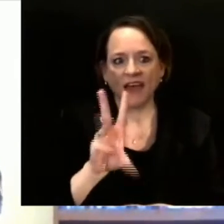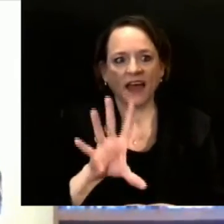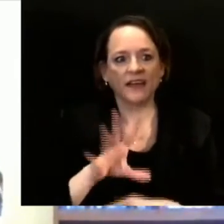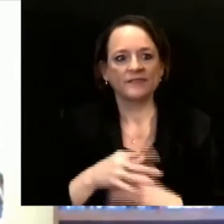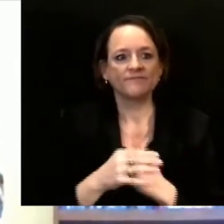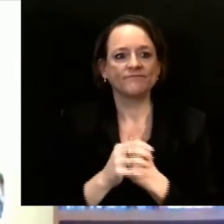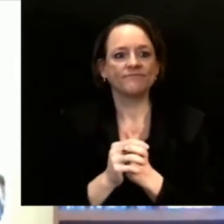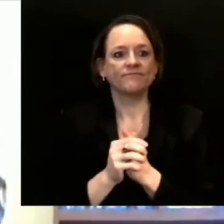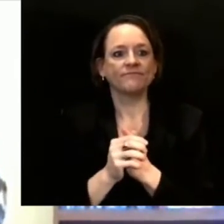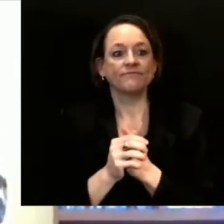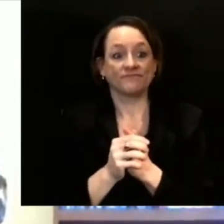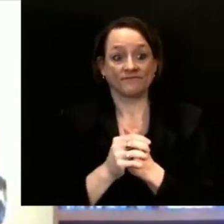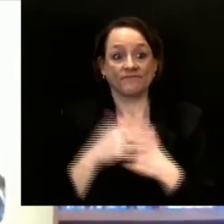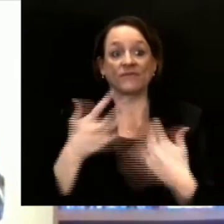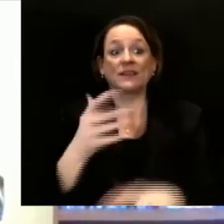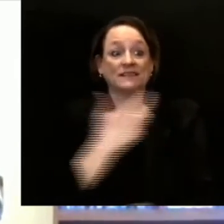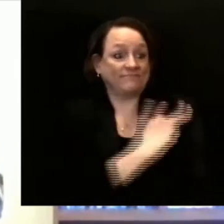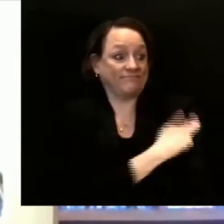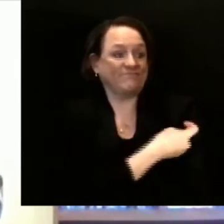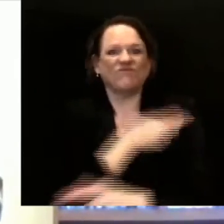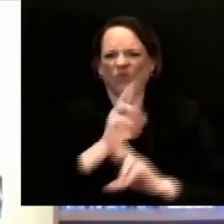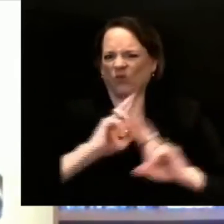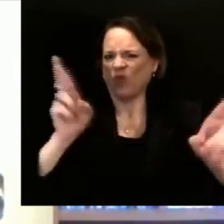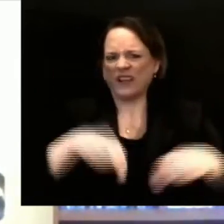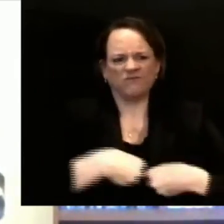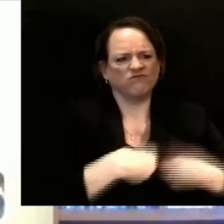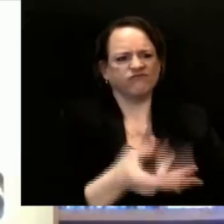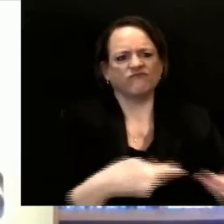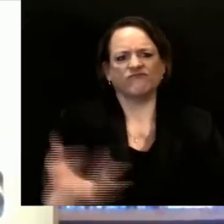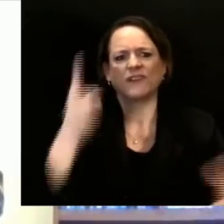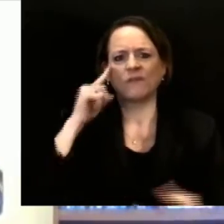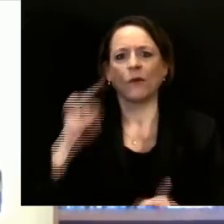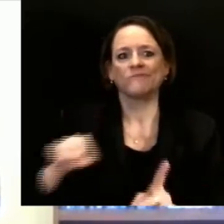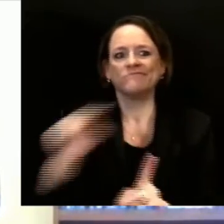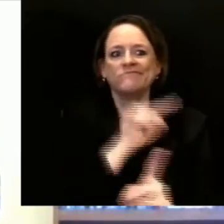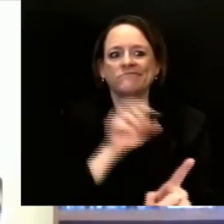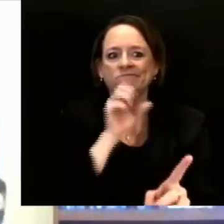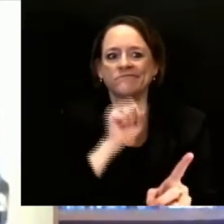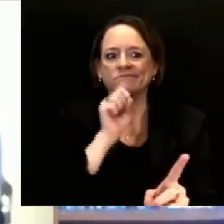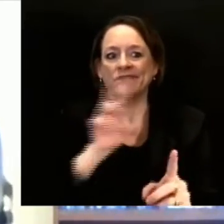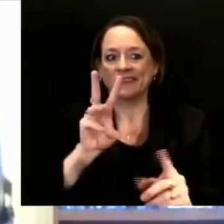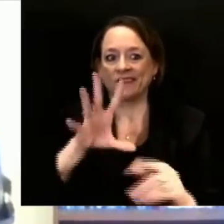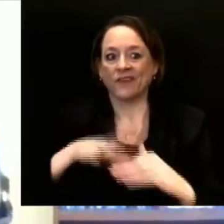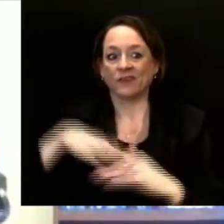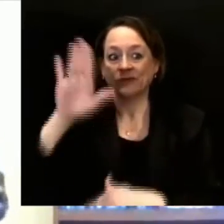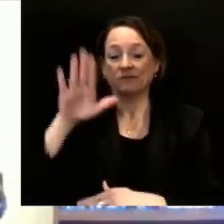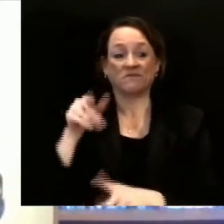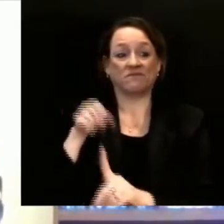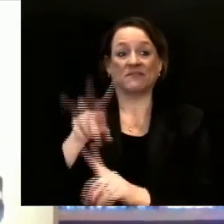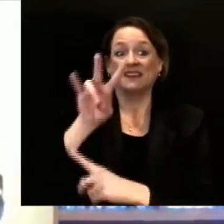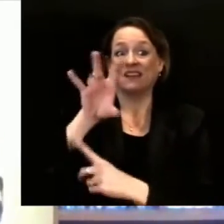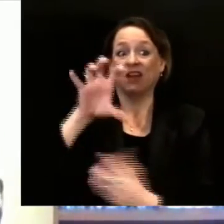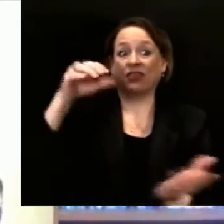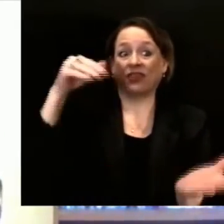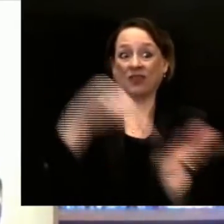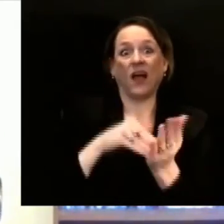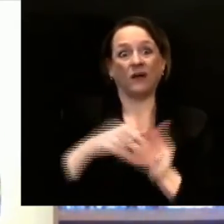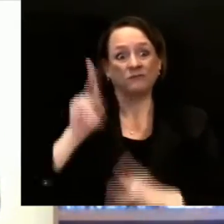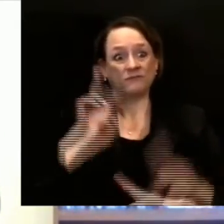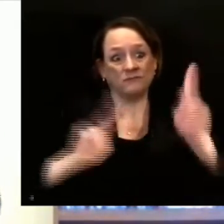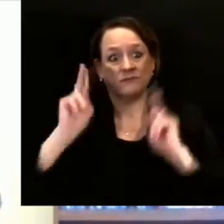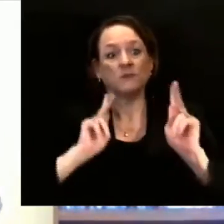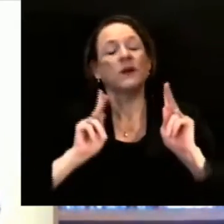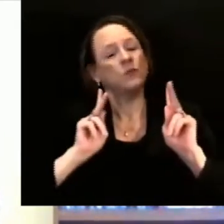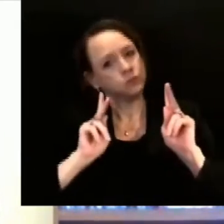population and since this group is over 700,000 strong, it will take some time to get to everyone,